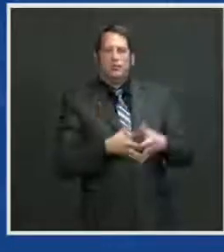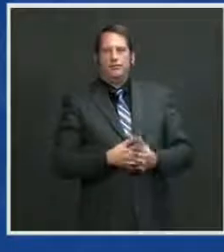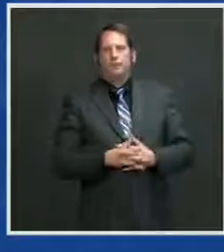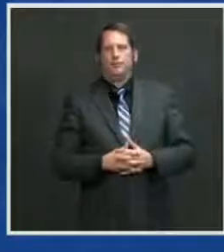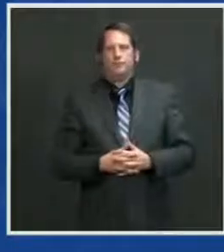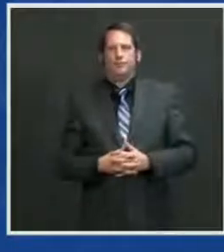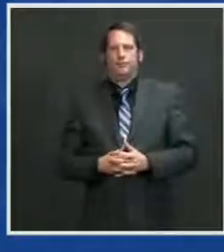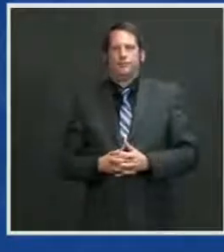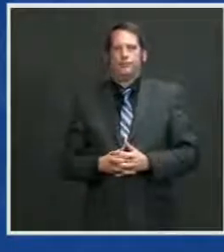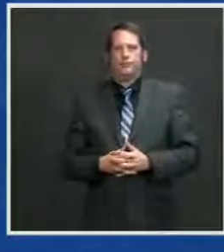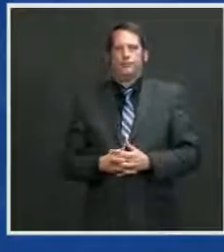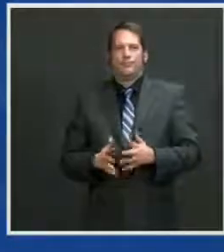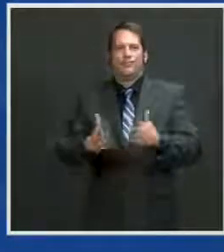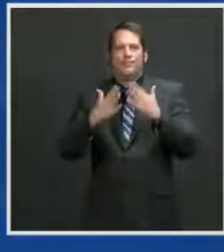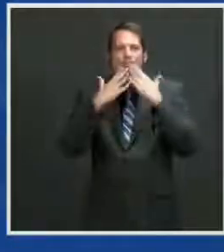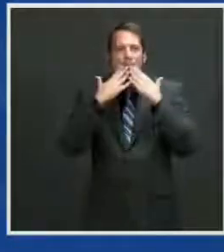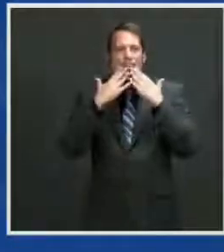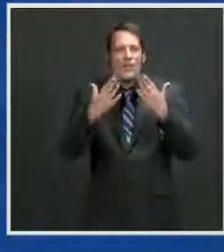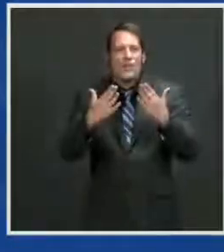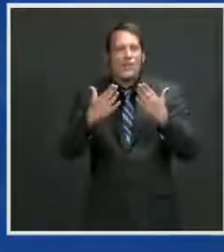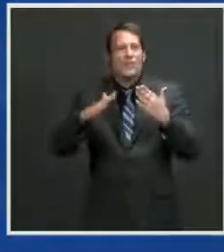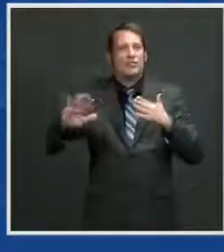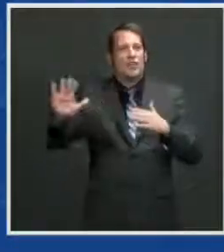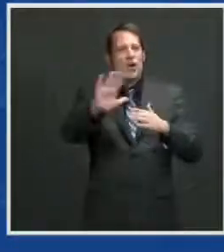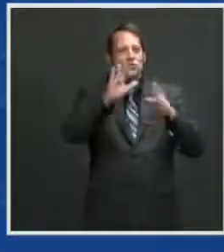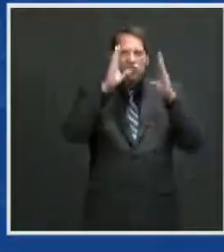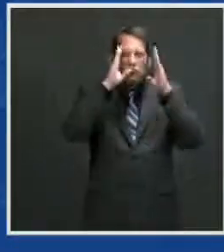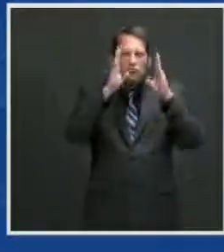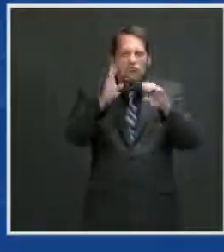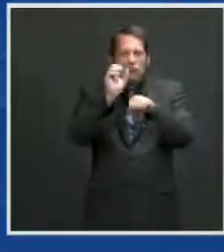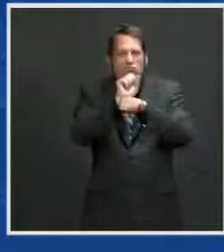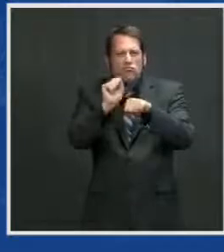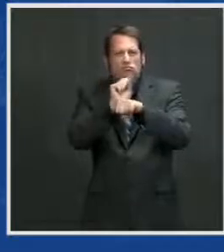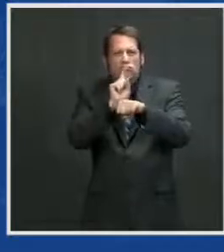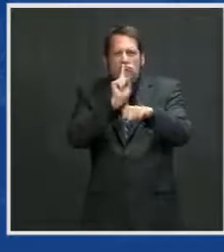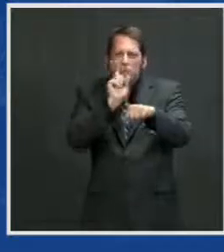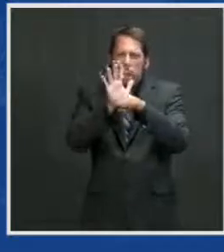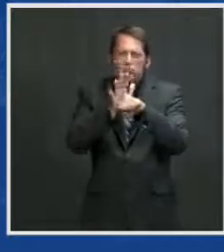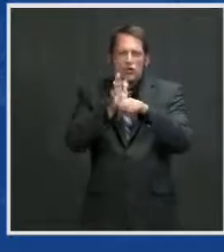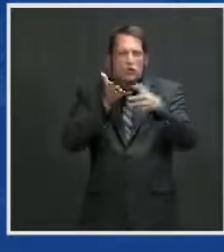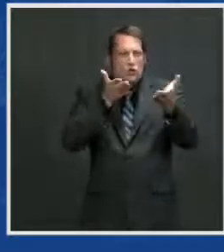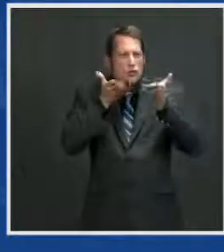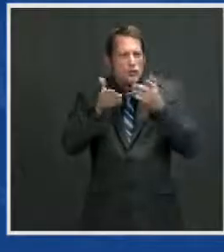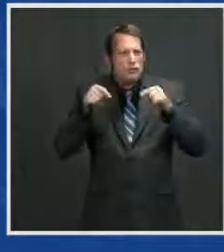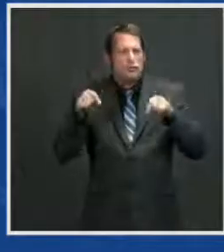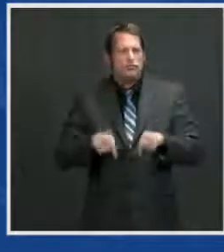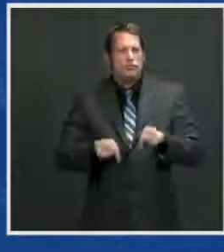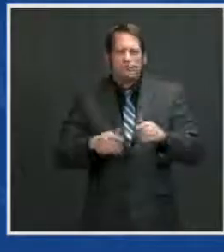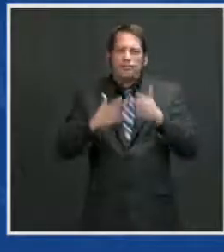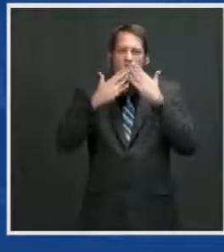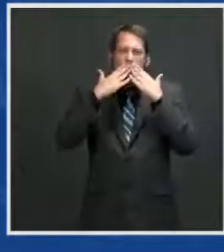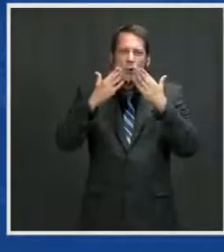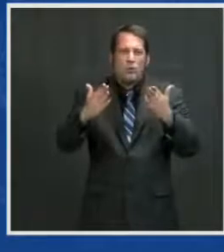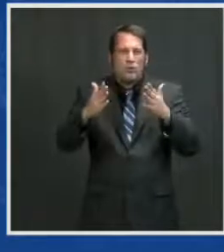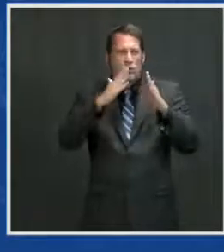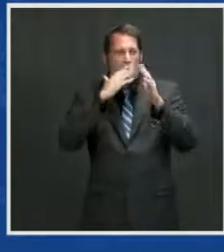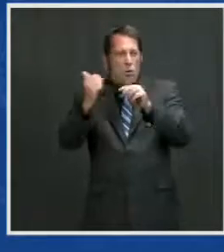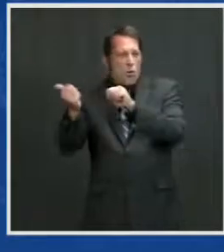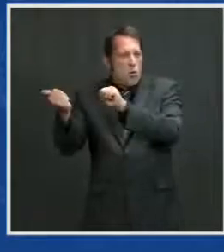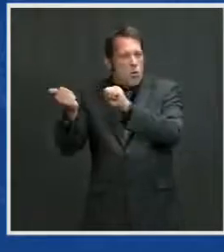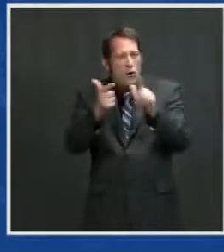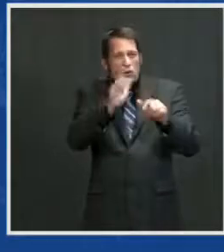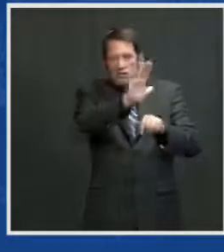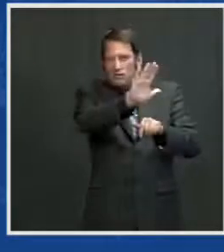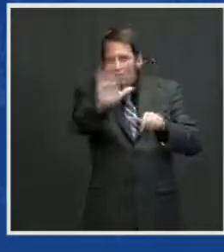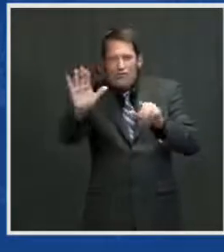Thank you for your incredible dedication and service. And, you know, I want to thank you all — all of you — all your families for the